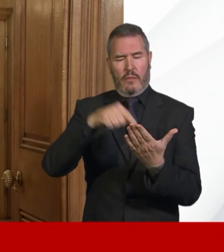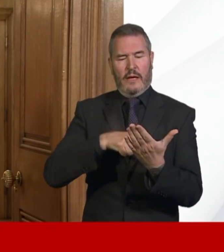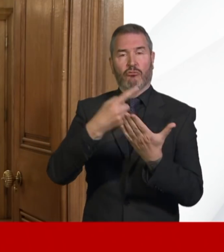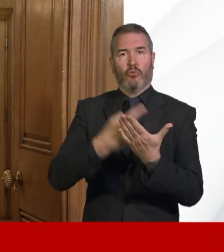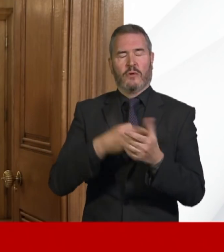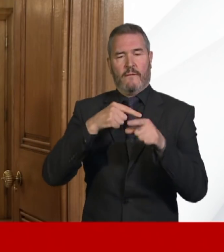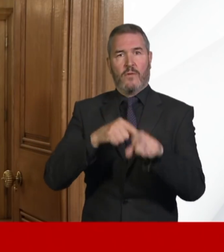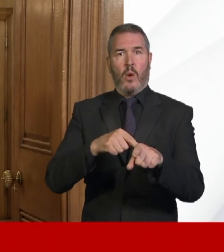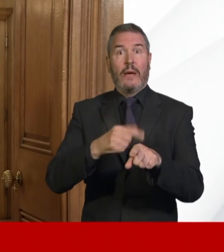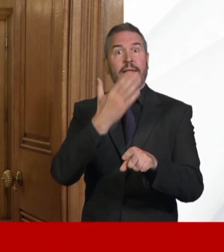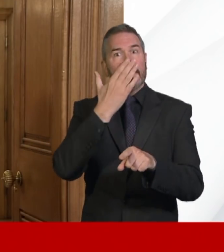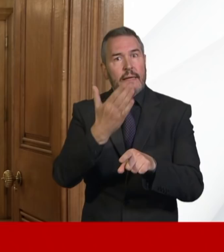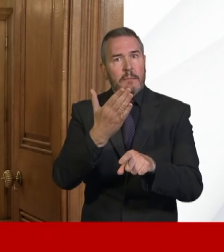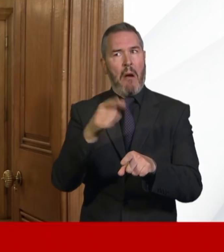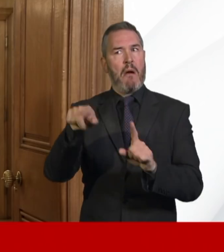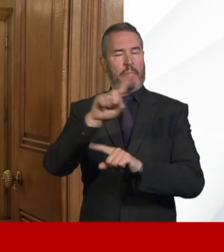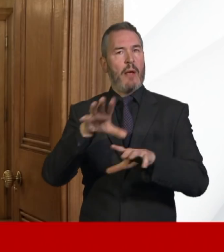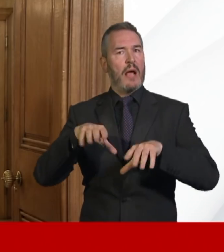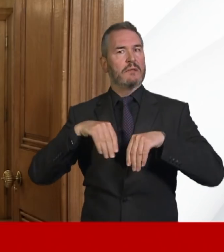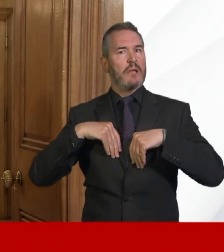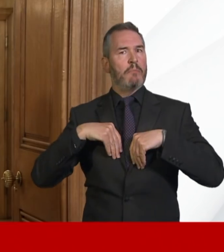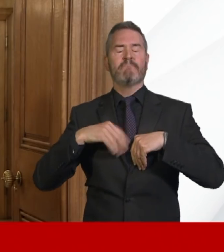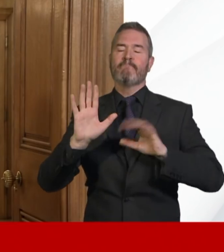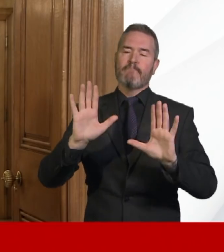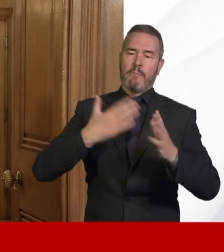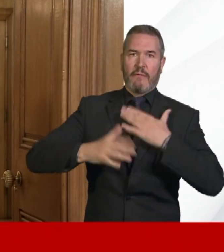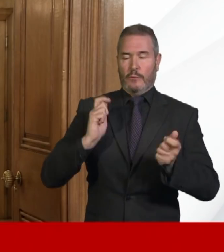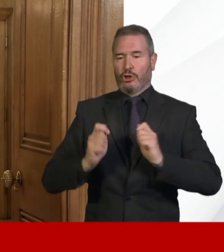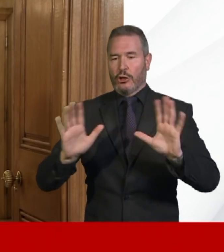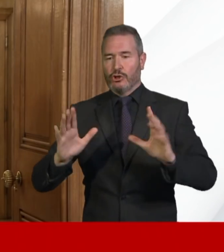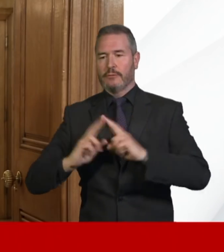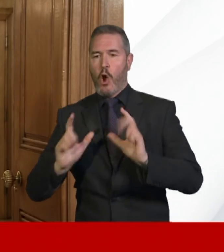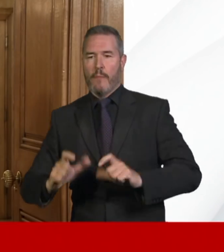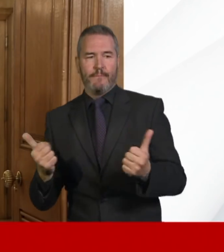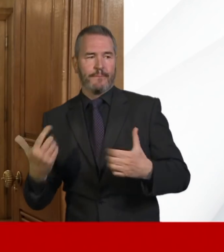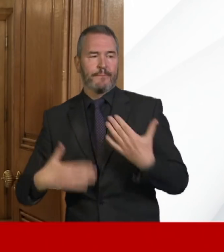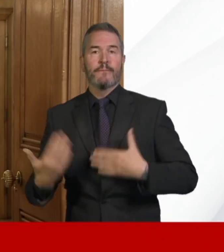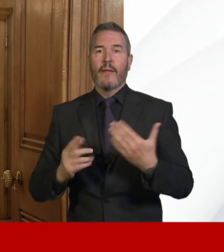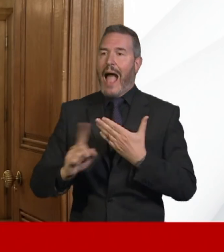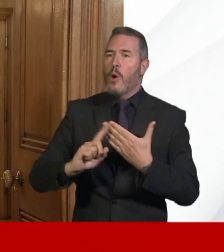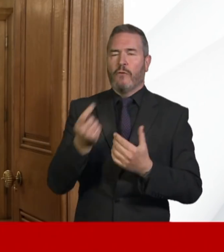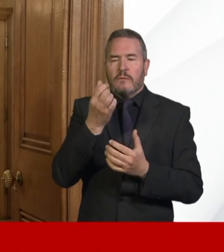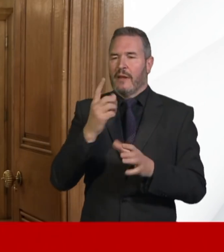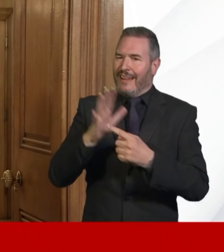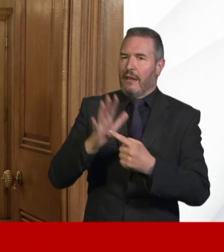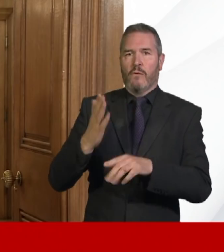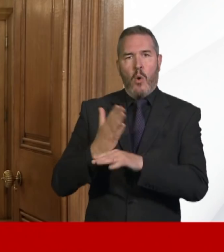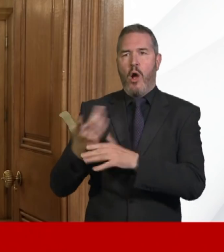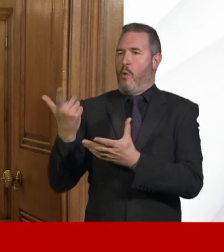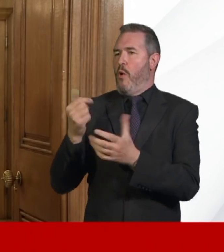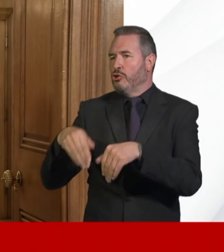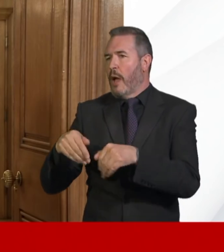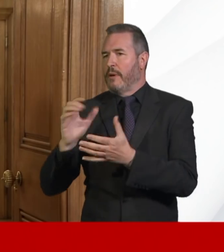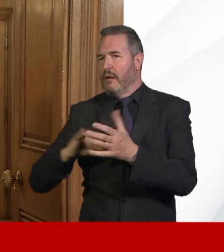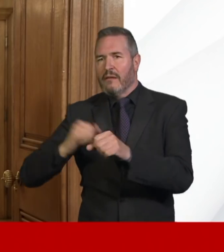people are increasingly taking this seriously and playing their part in helping us to protect the NHS and